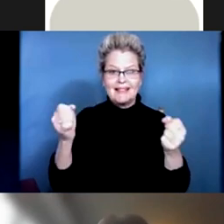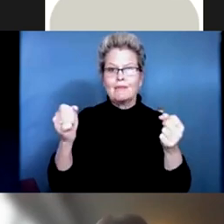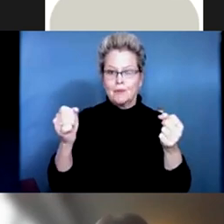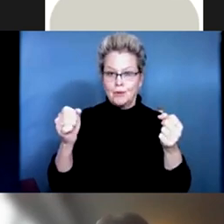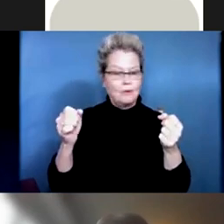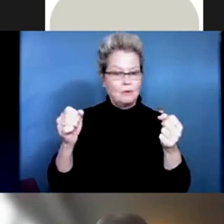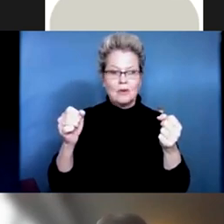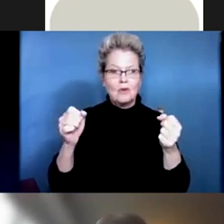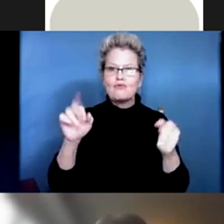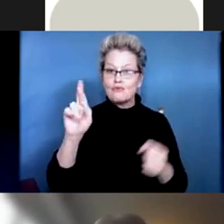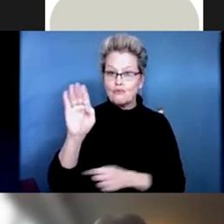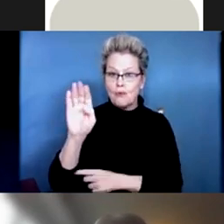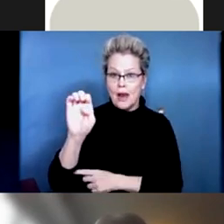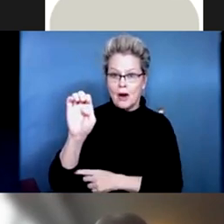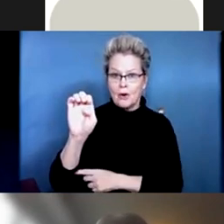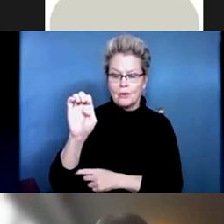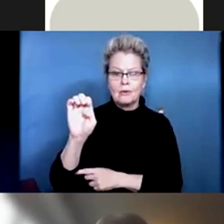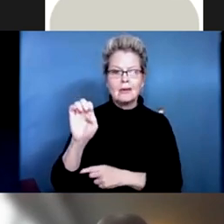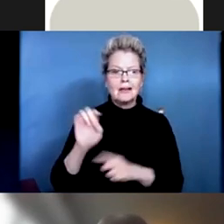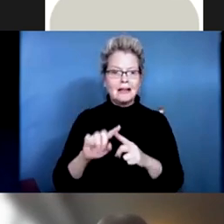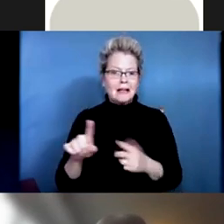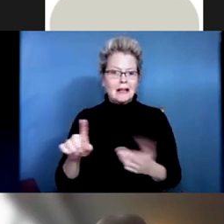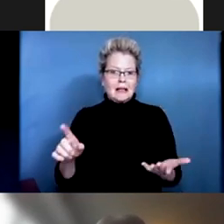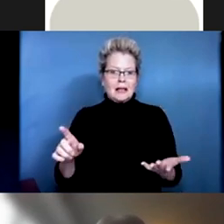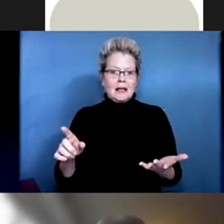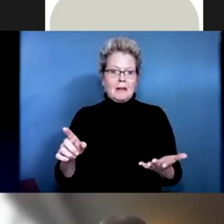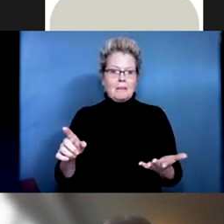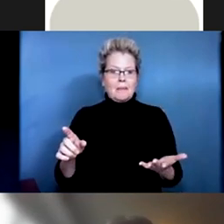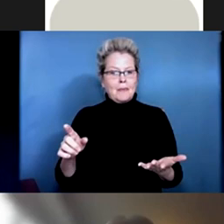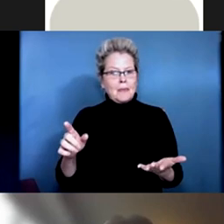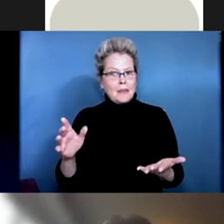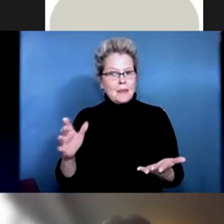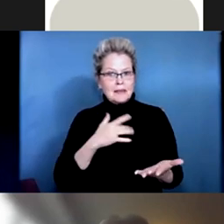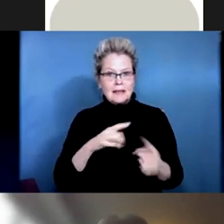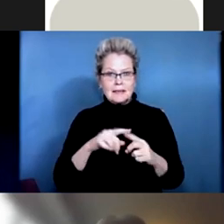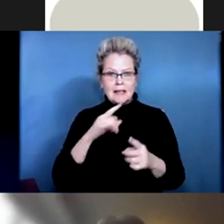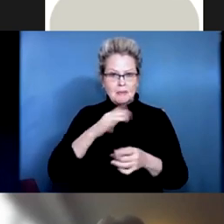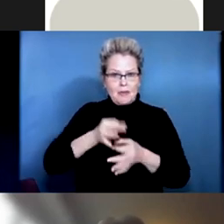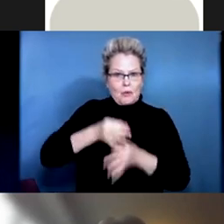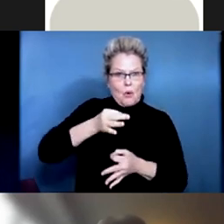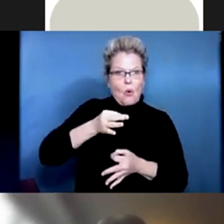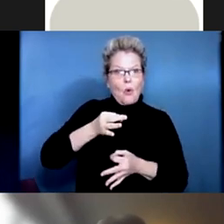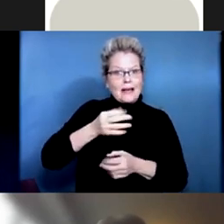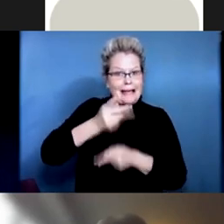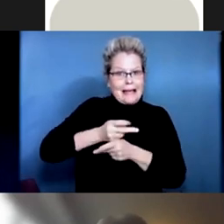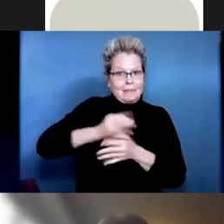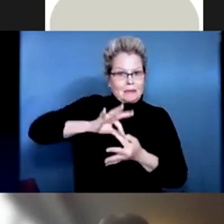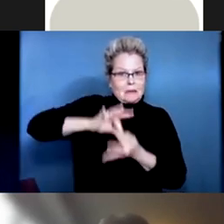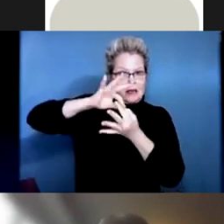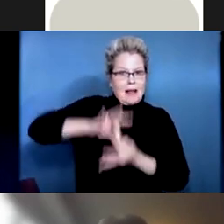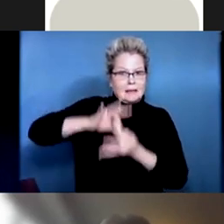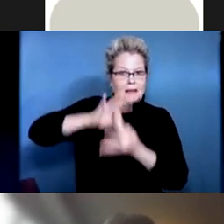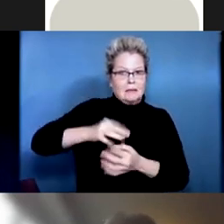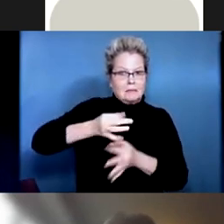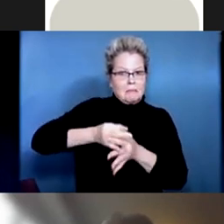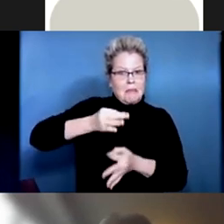There's usually some level of signal that the cord is still intact. And depending on how much